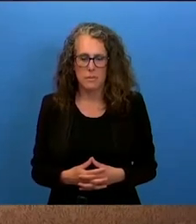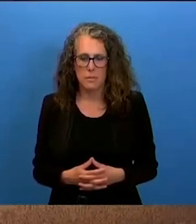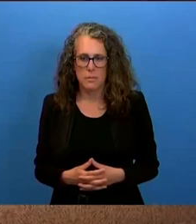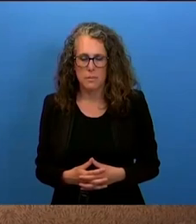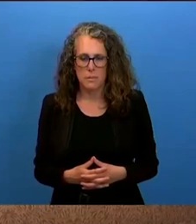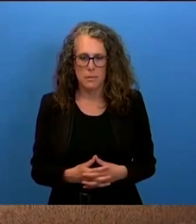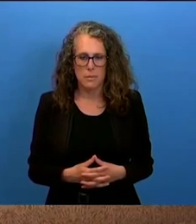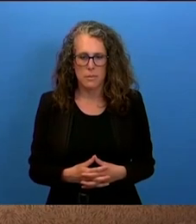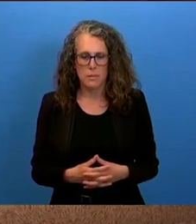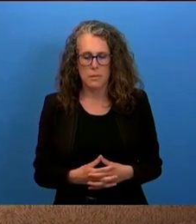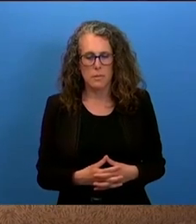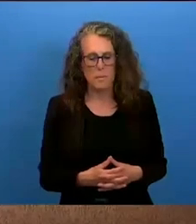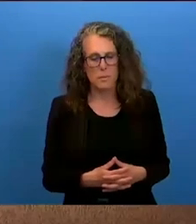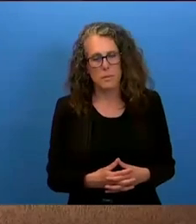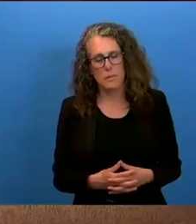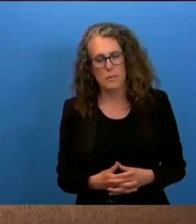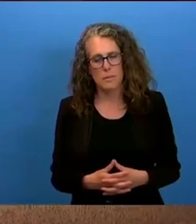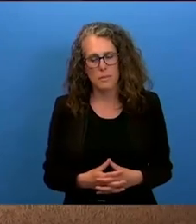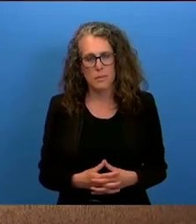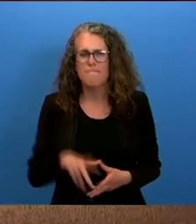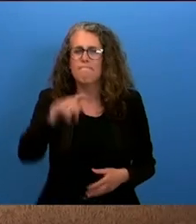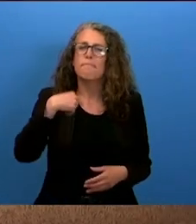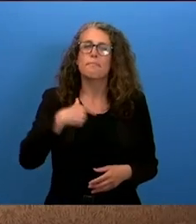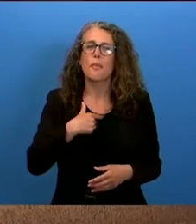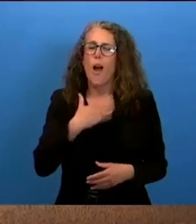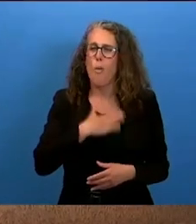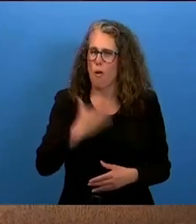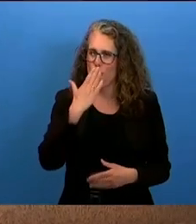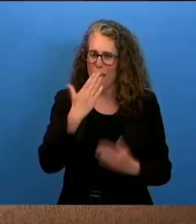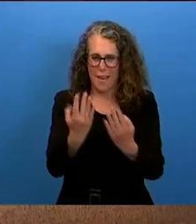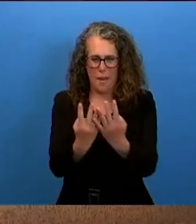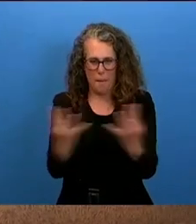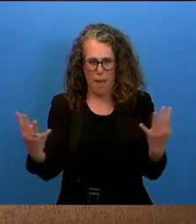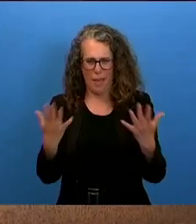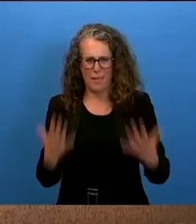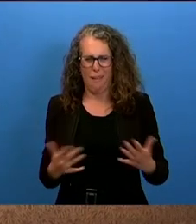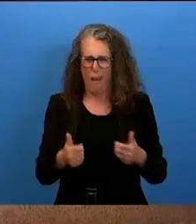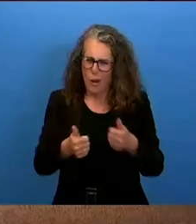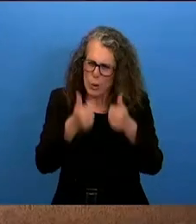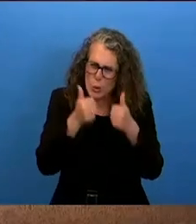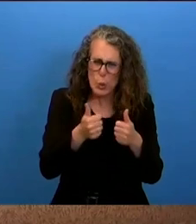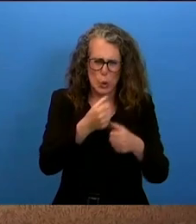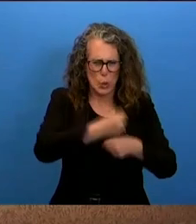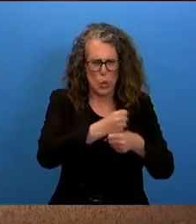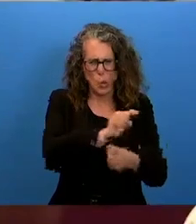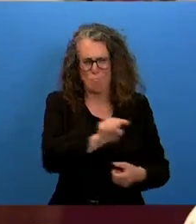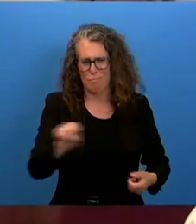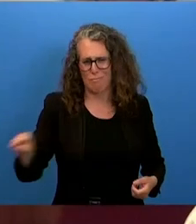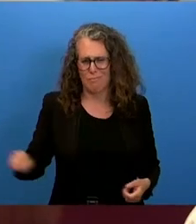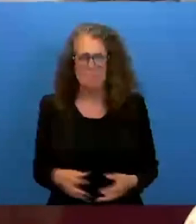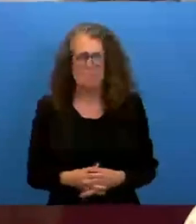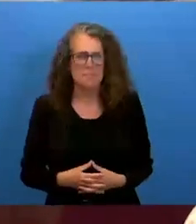i want to do thank in particular the panel today for its quality and i want to thank all of the other speakers as well